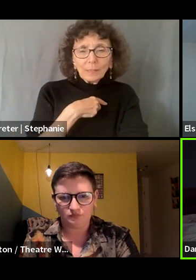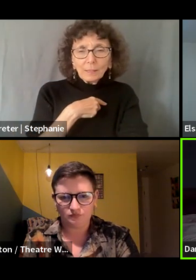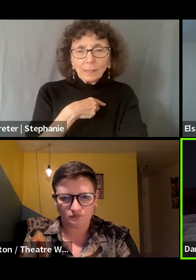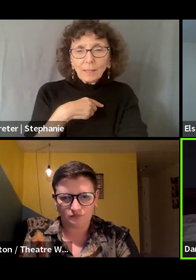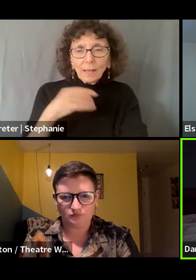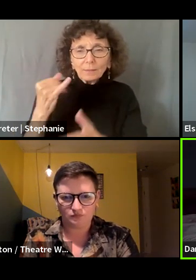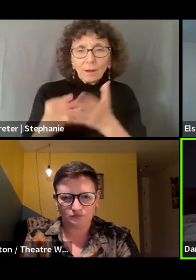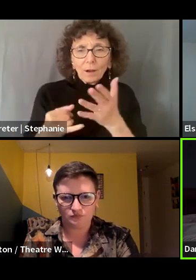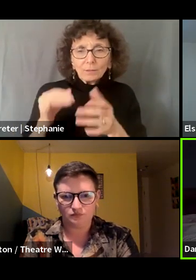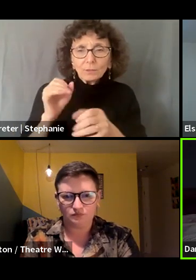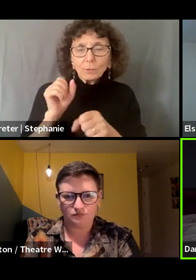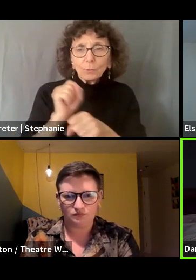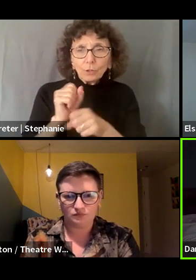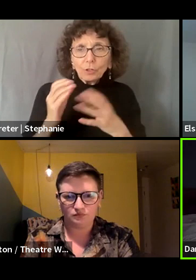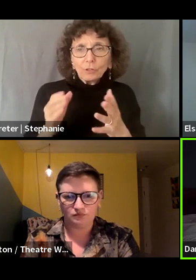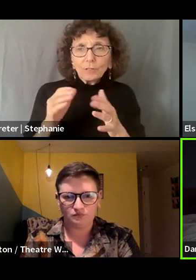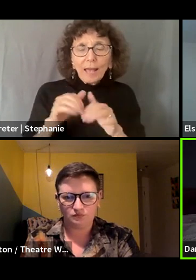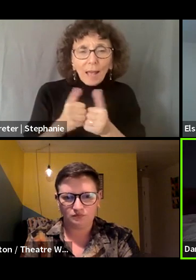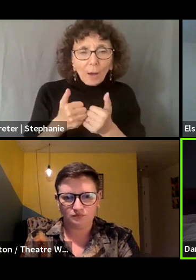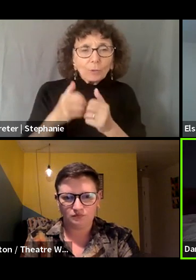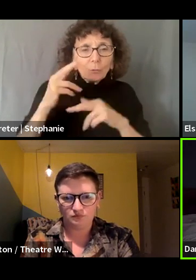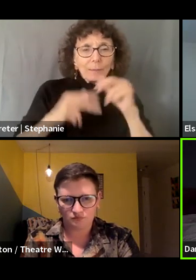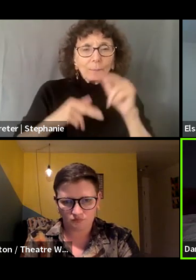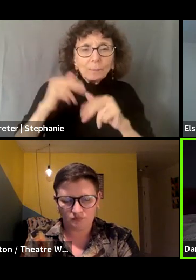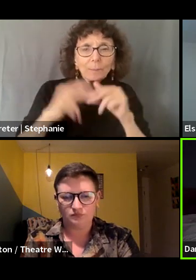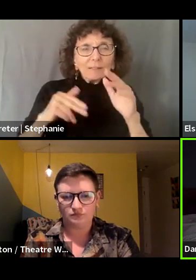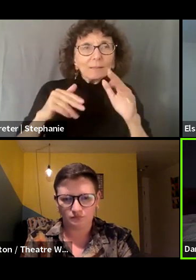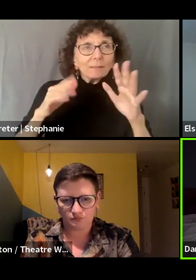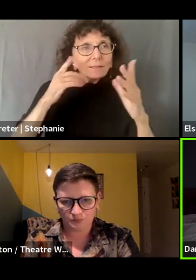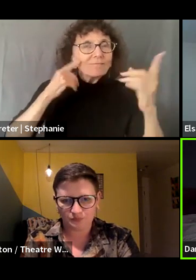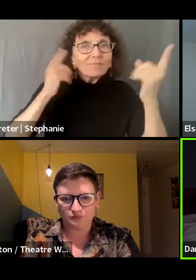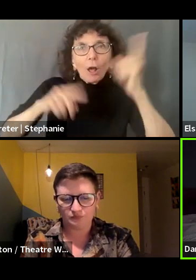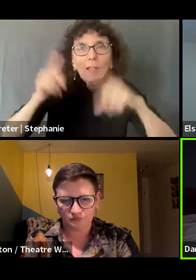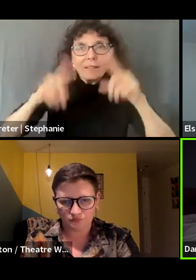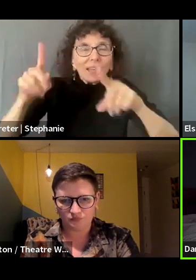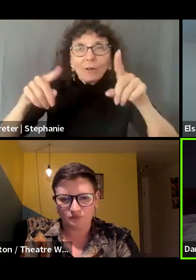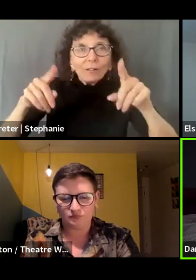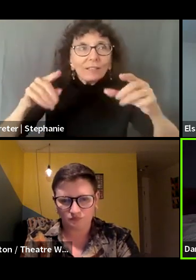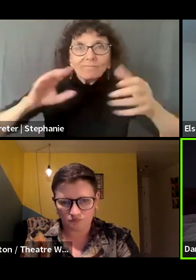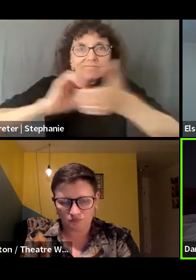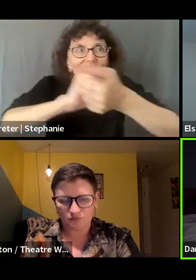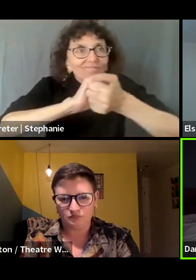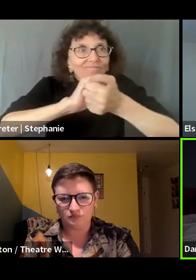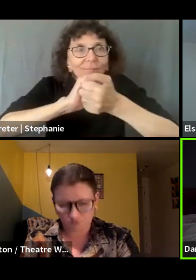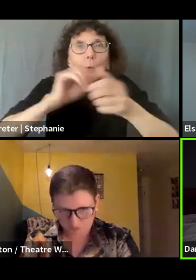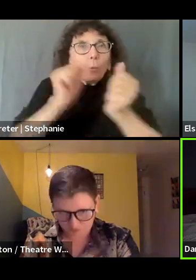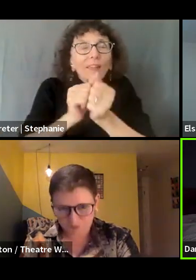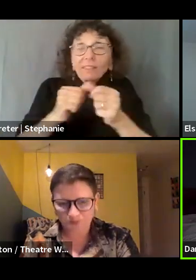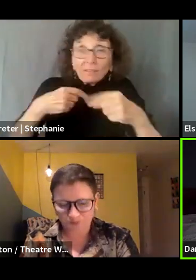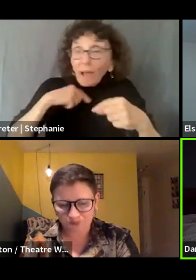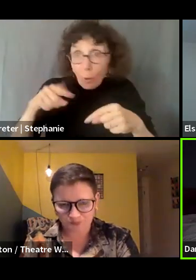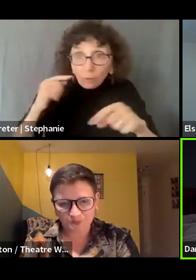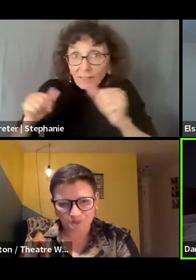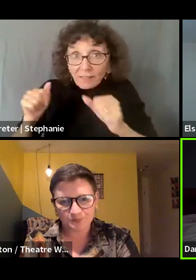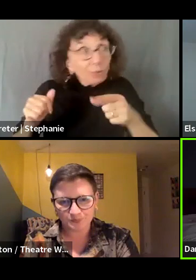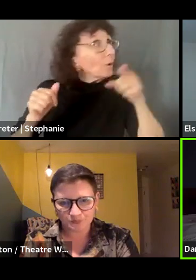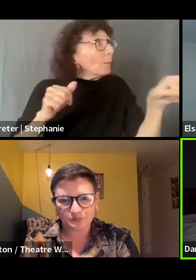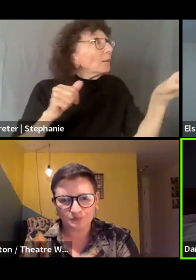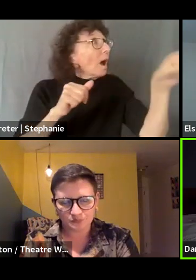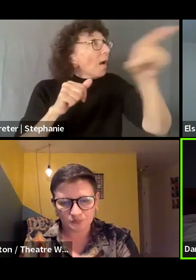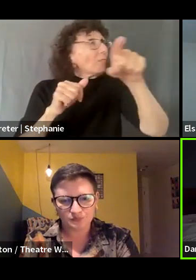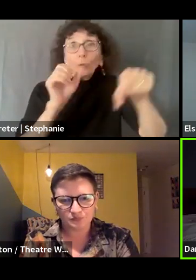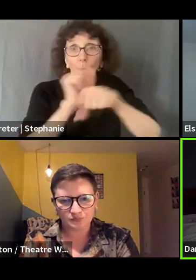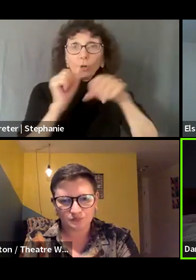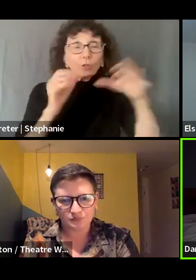right, how do we build solidarity with other workers to actually really shift the fundamental system of economics